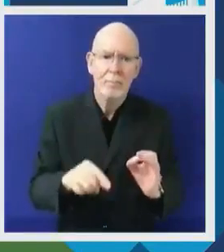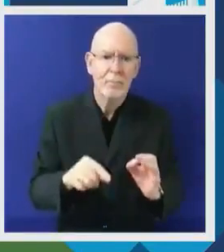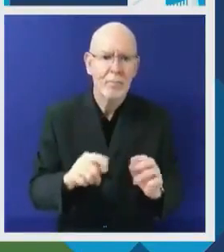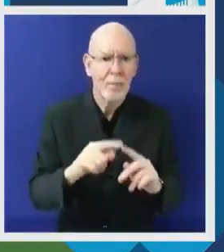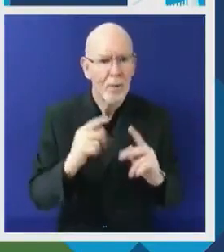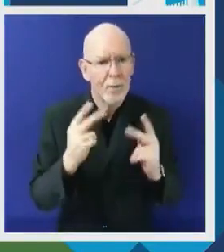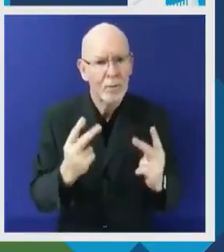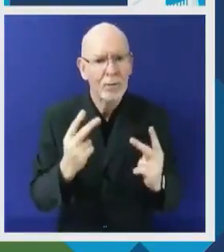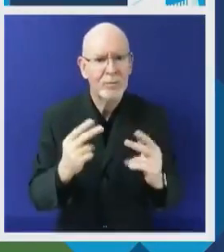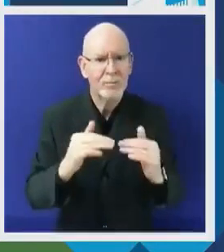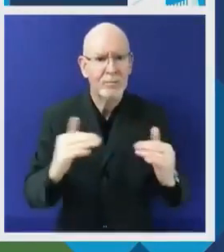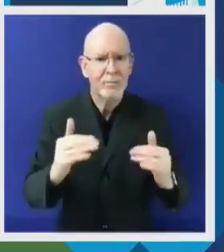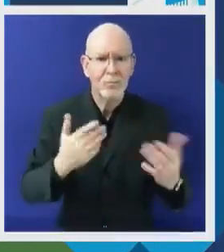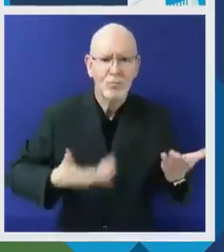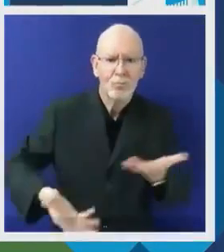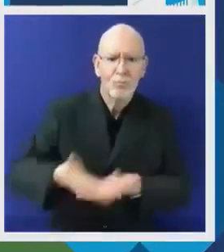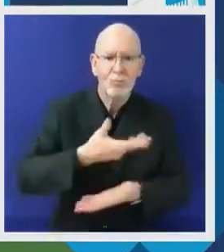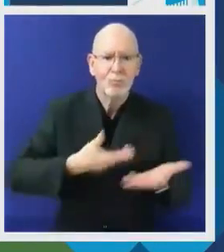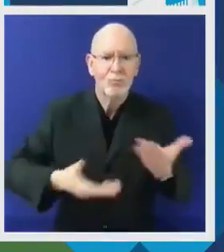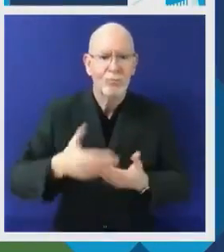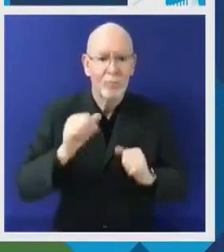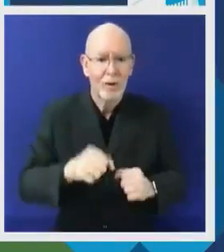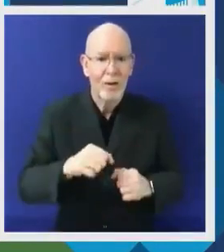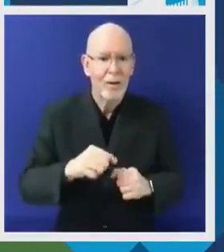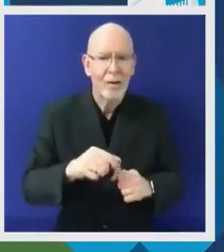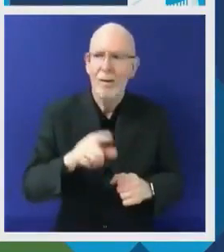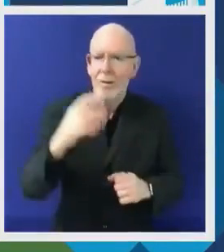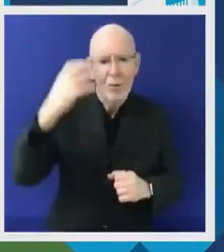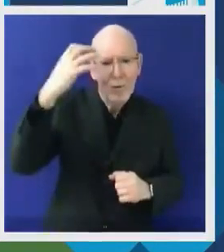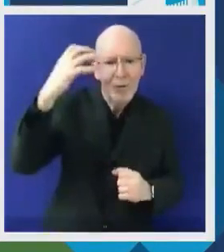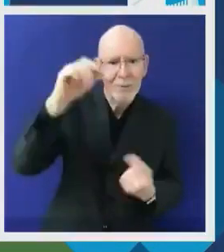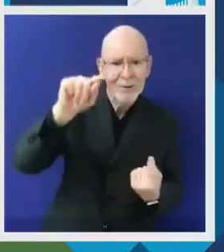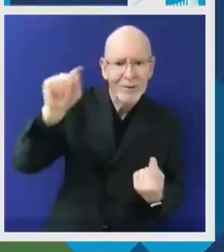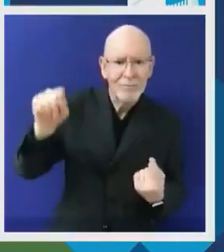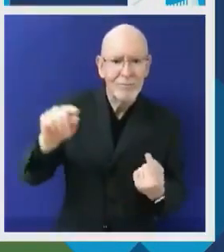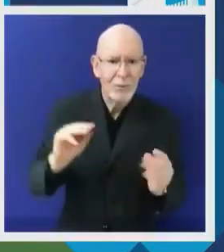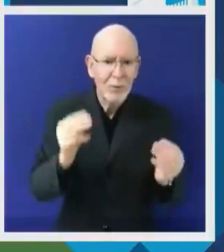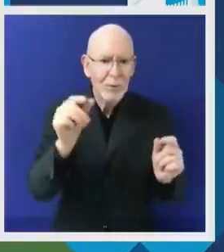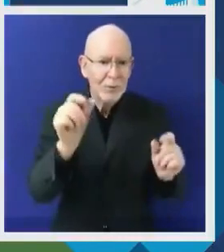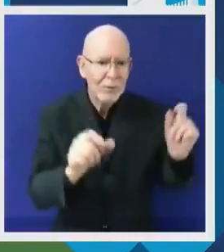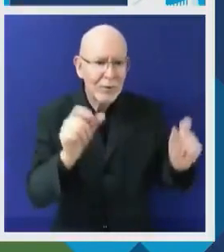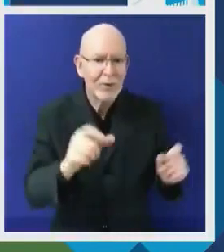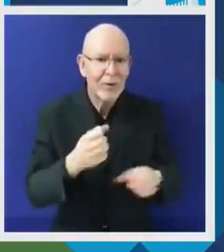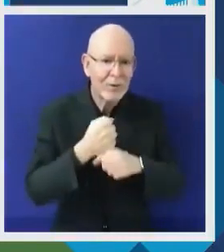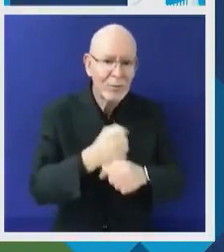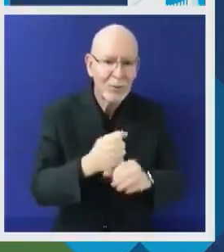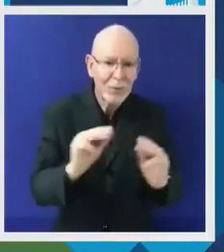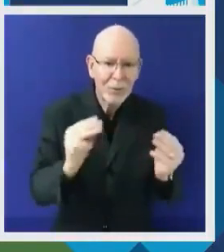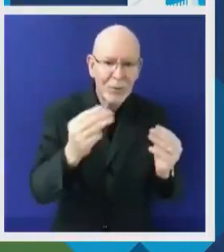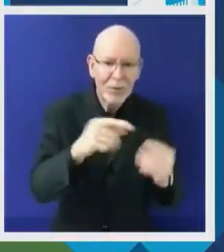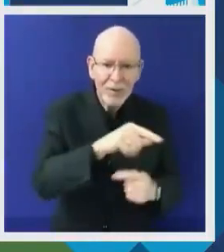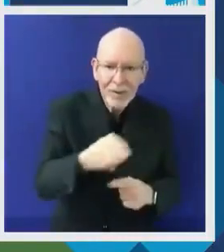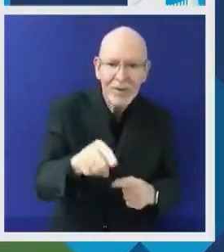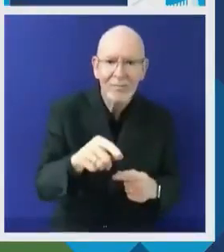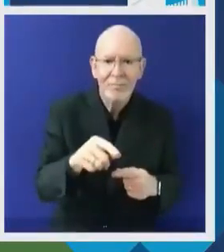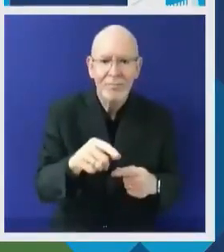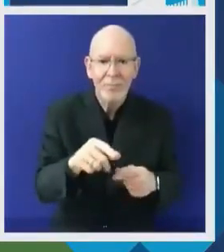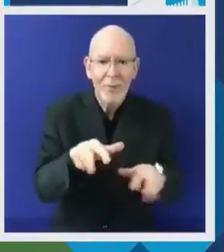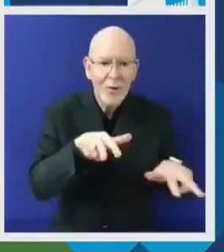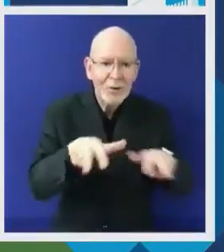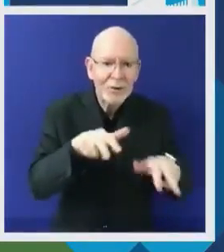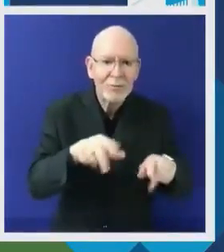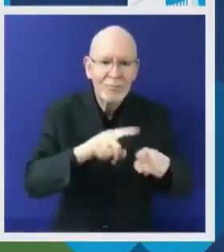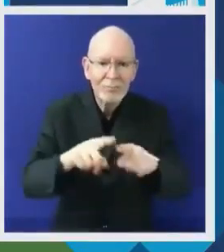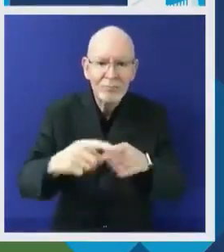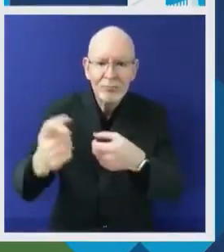will continue to impact generations for years to come and to advocate for more young people to be represented